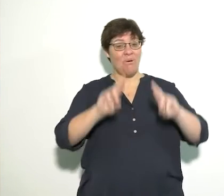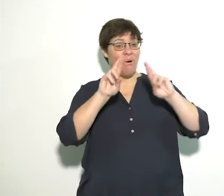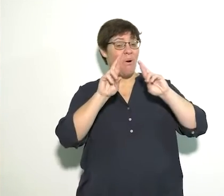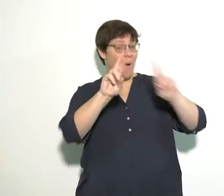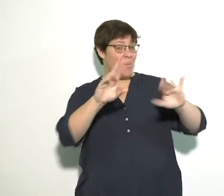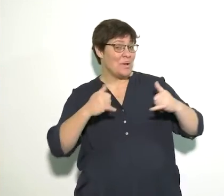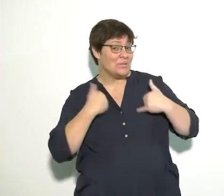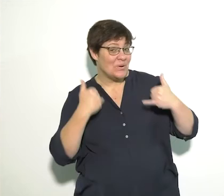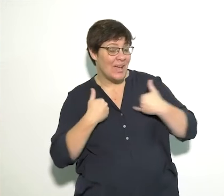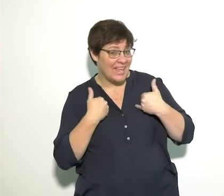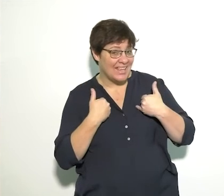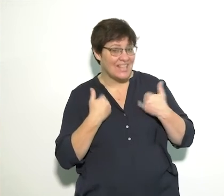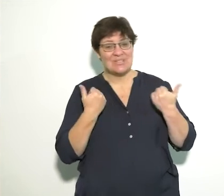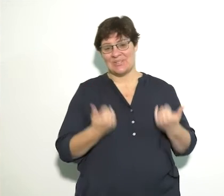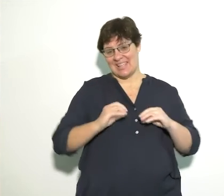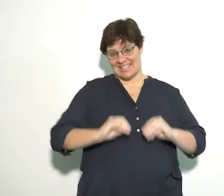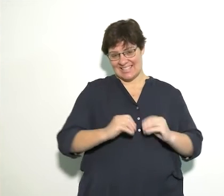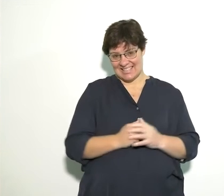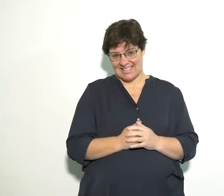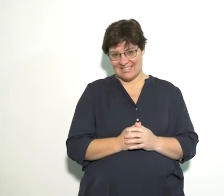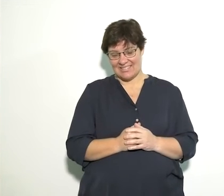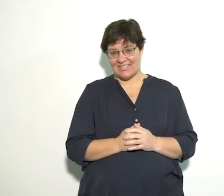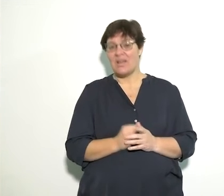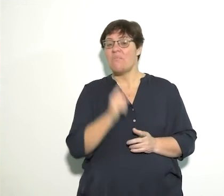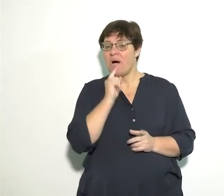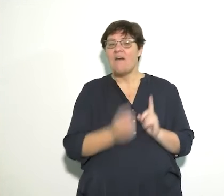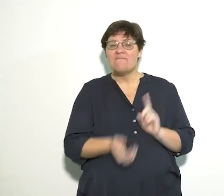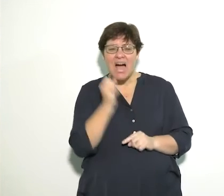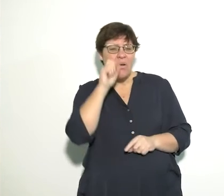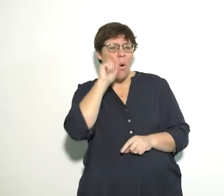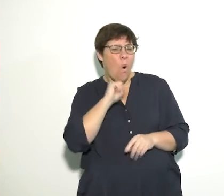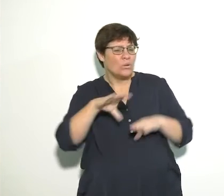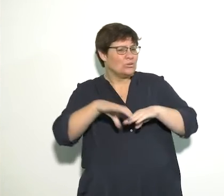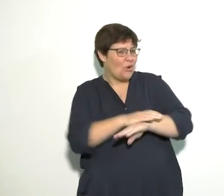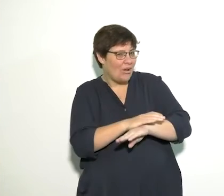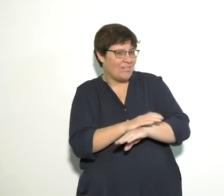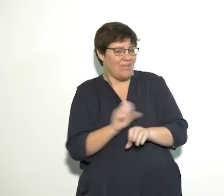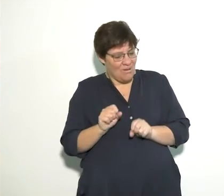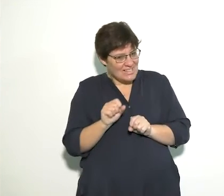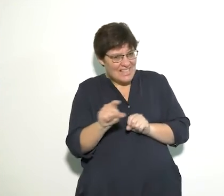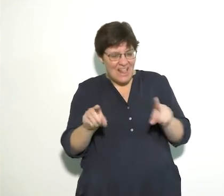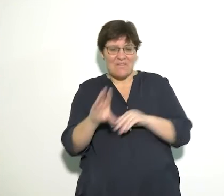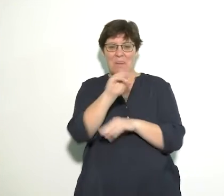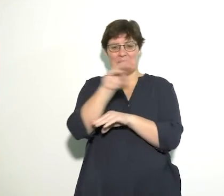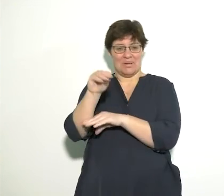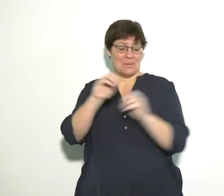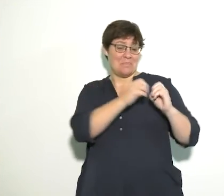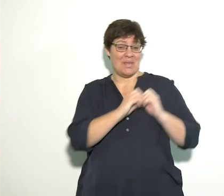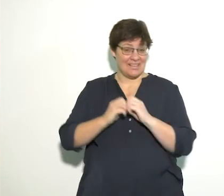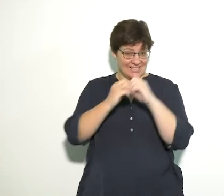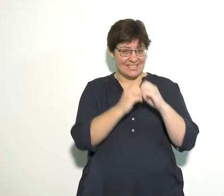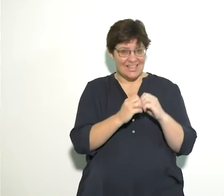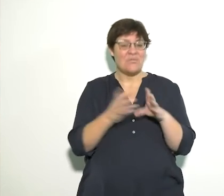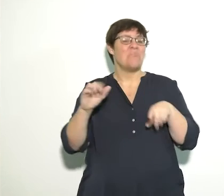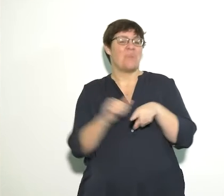I hope you've enjoyed today's lesson and you can find some old sock to make your own puppets at